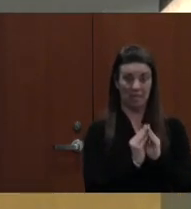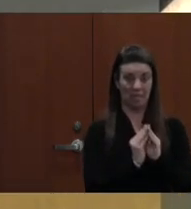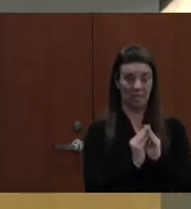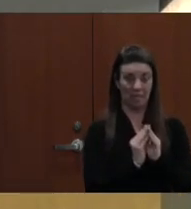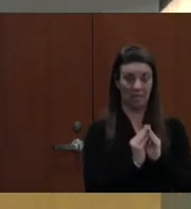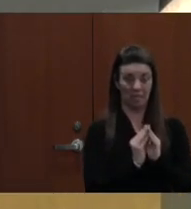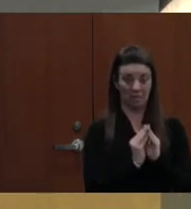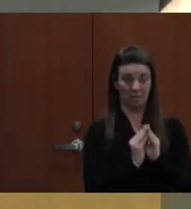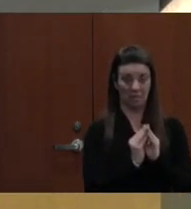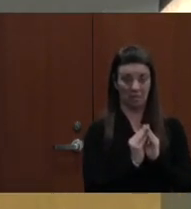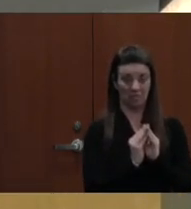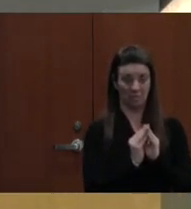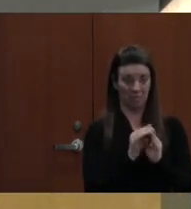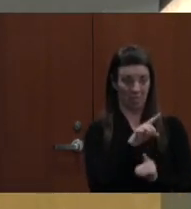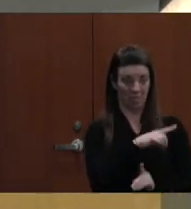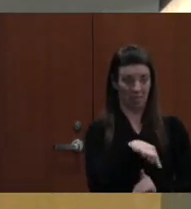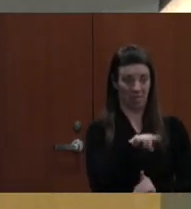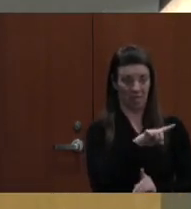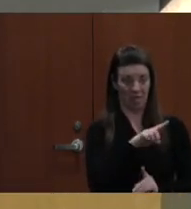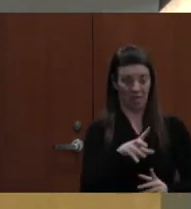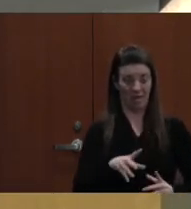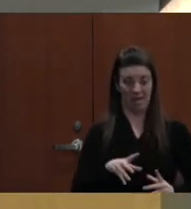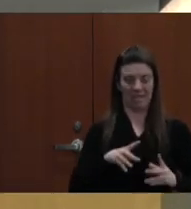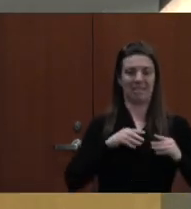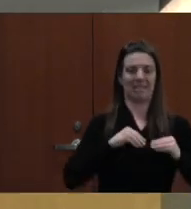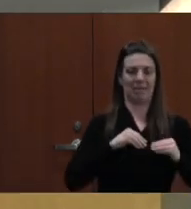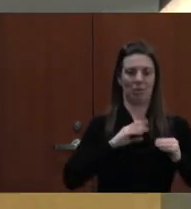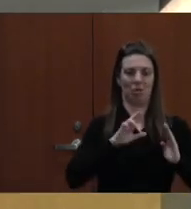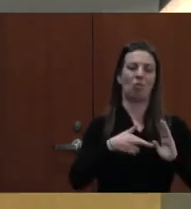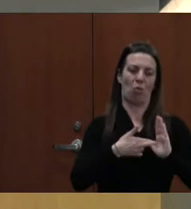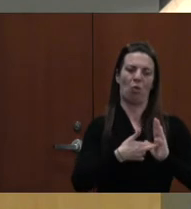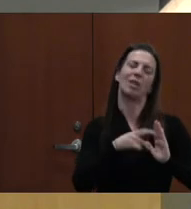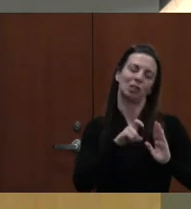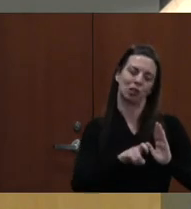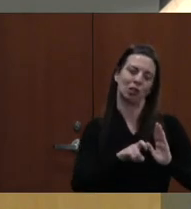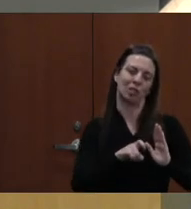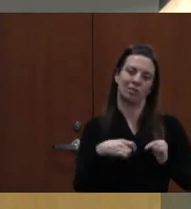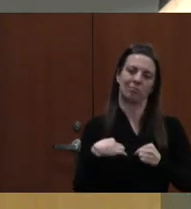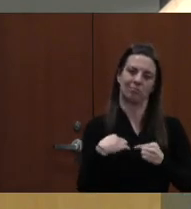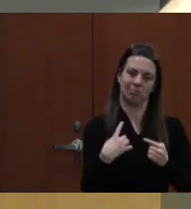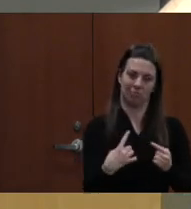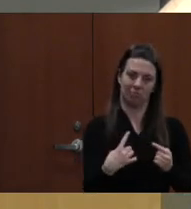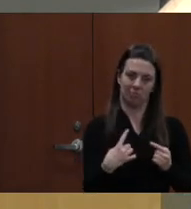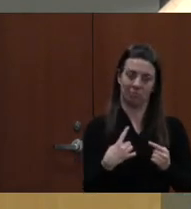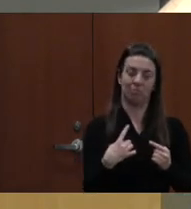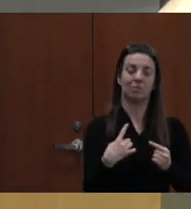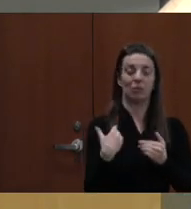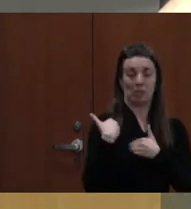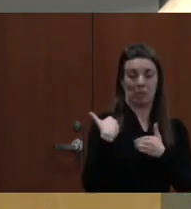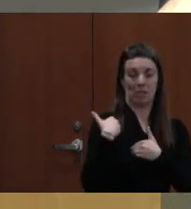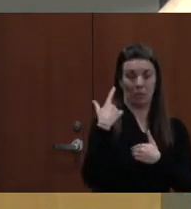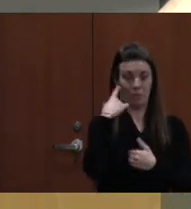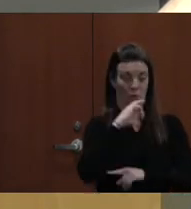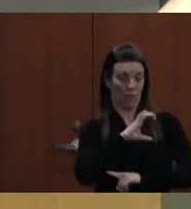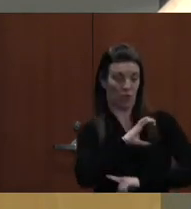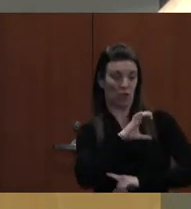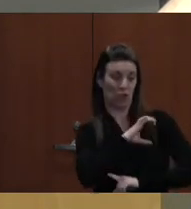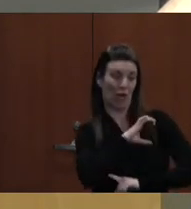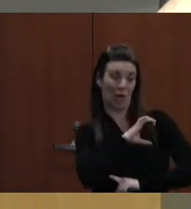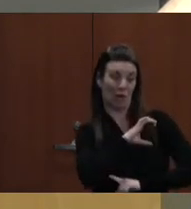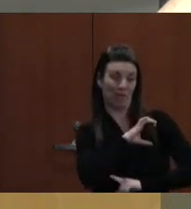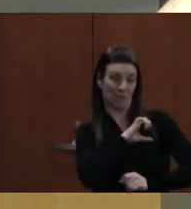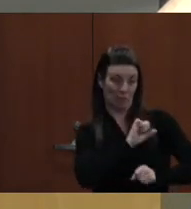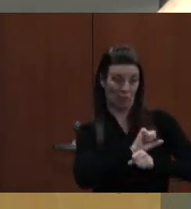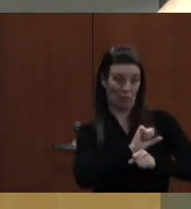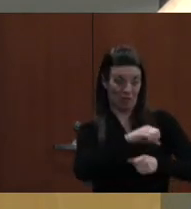THE ROLE THAT THEY SHOULD BE DOING, WHICH IS PAYING FOR THEIR SHERIFF'S DEPUTIES, THE COMPLICATION THERE